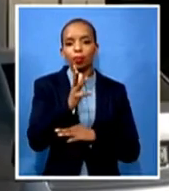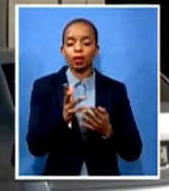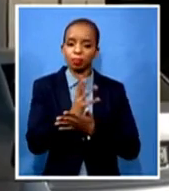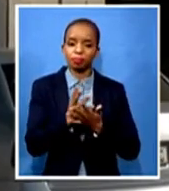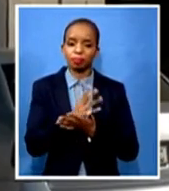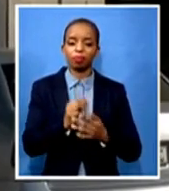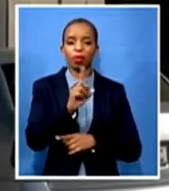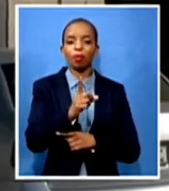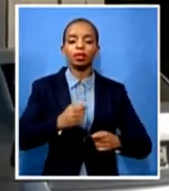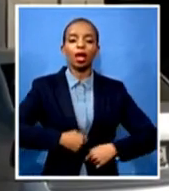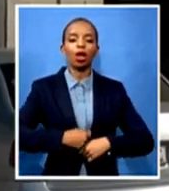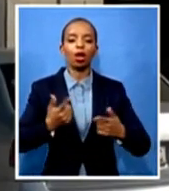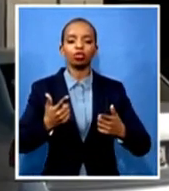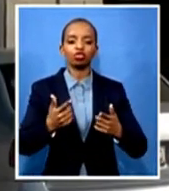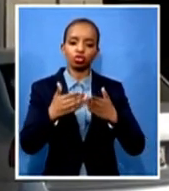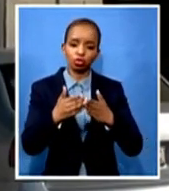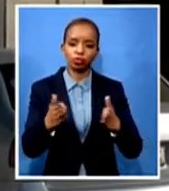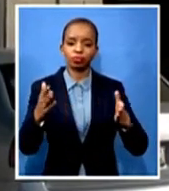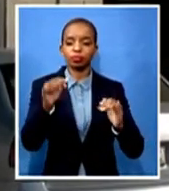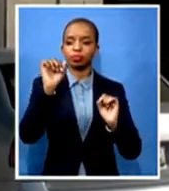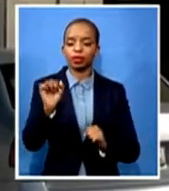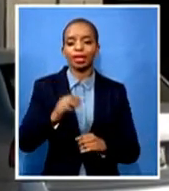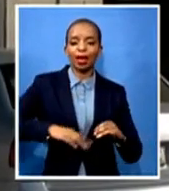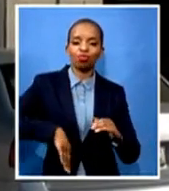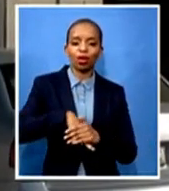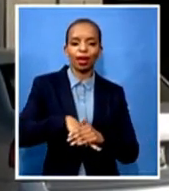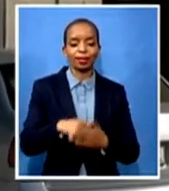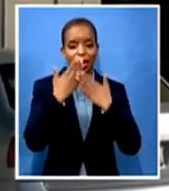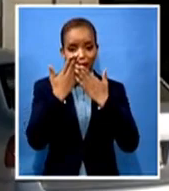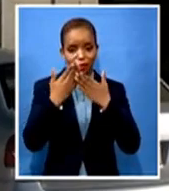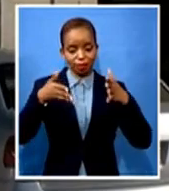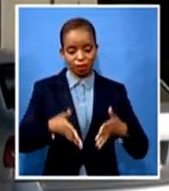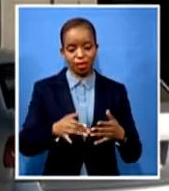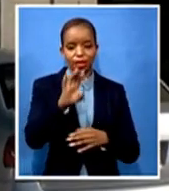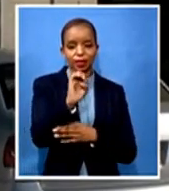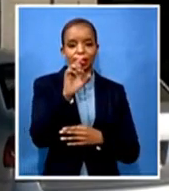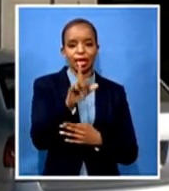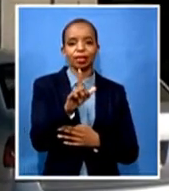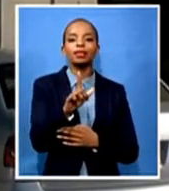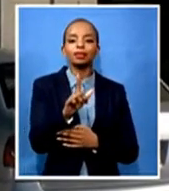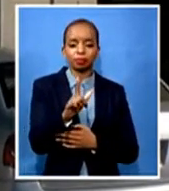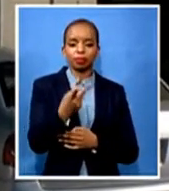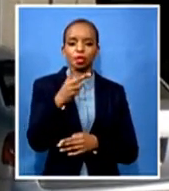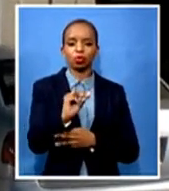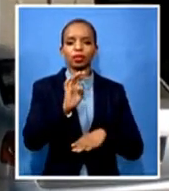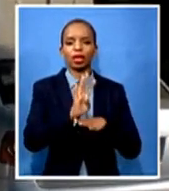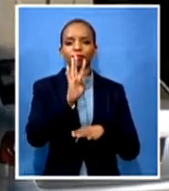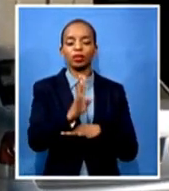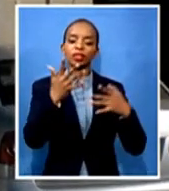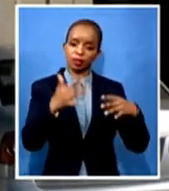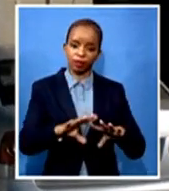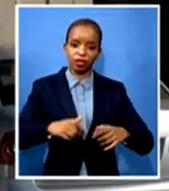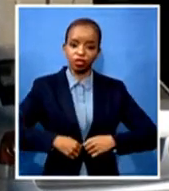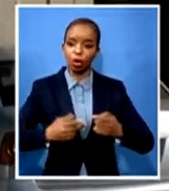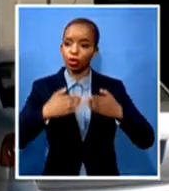in East London and surrounding areas. Well, in 2014, he did launch it, but seems as though things didn't go as planned. And